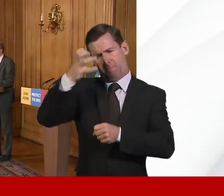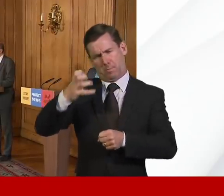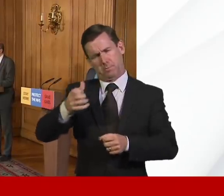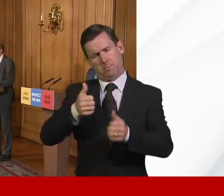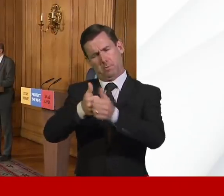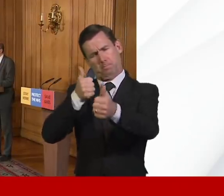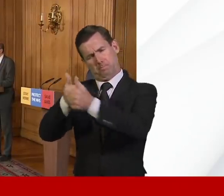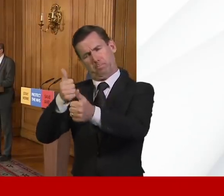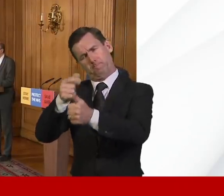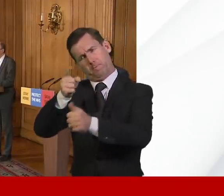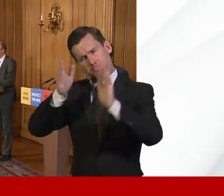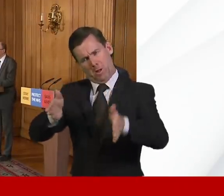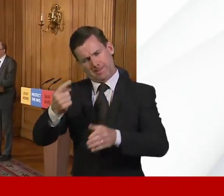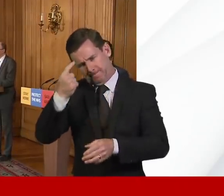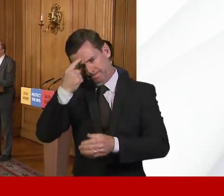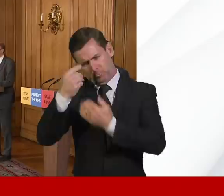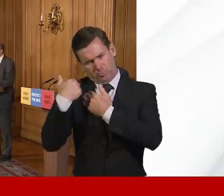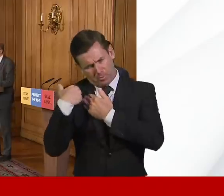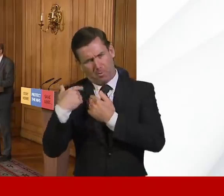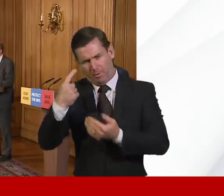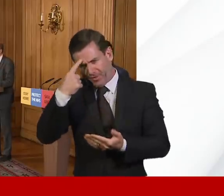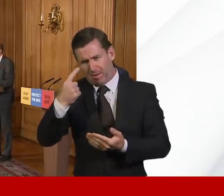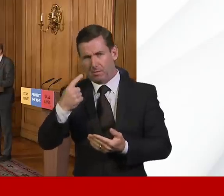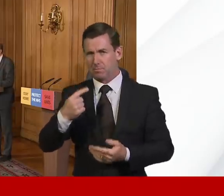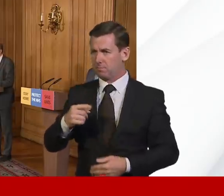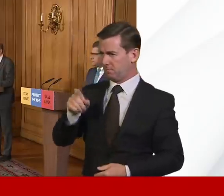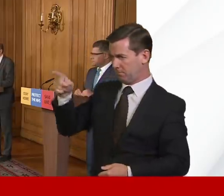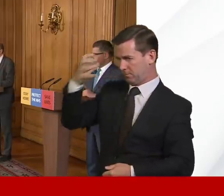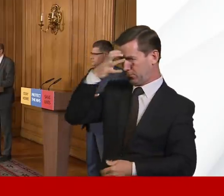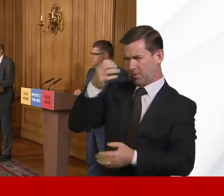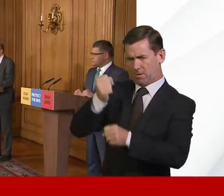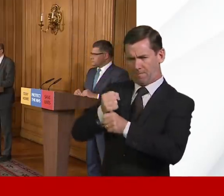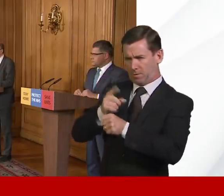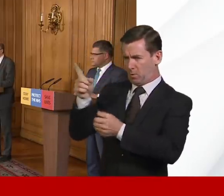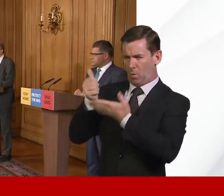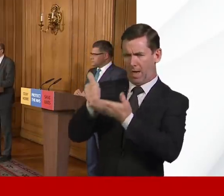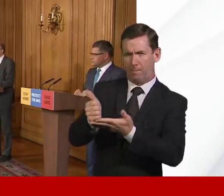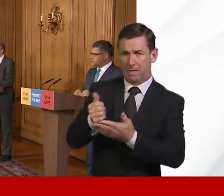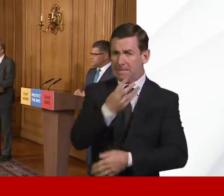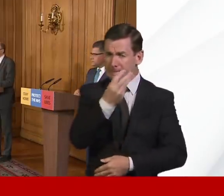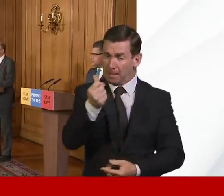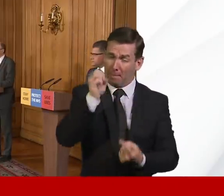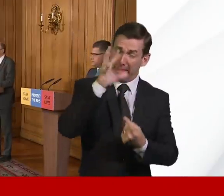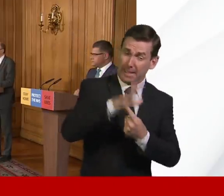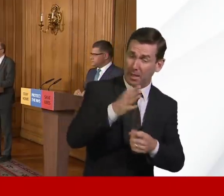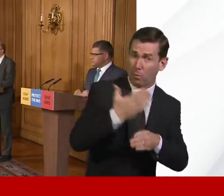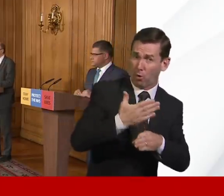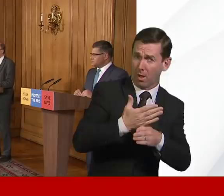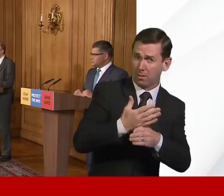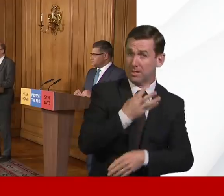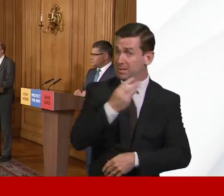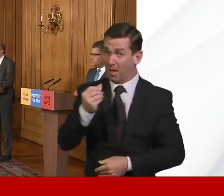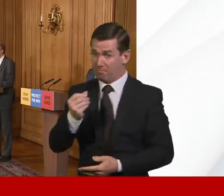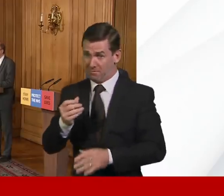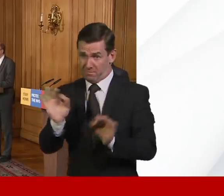aren't. So what will the government do to protect those people who are having to go to work, key workers and non-key workers, to make sure they're